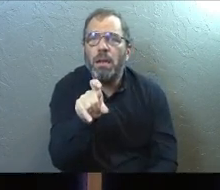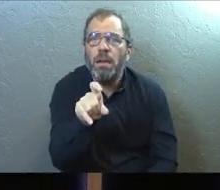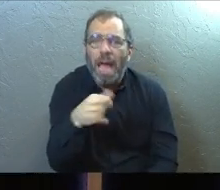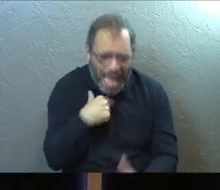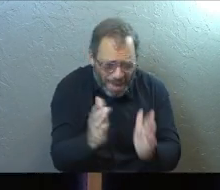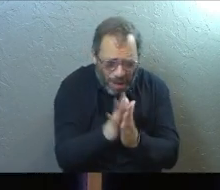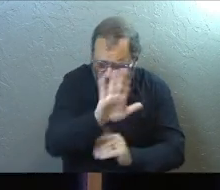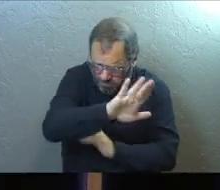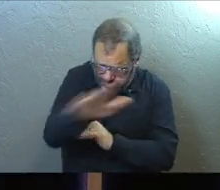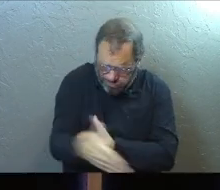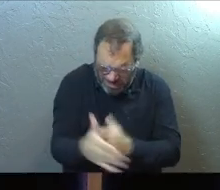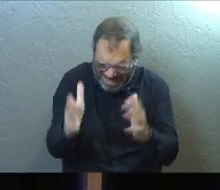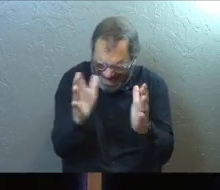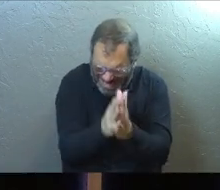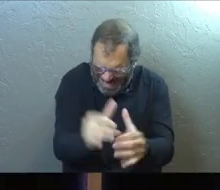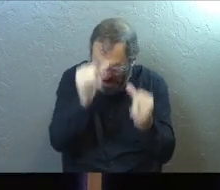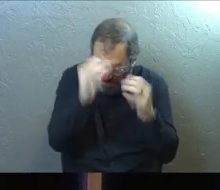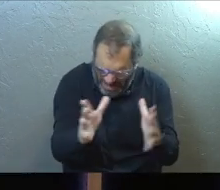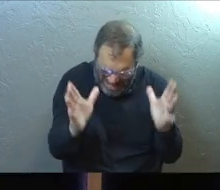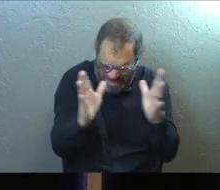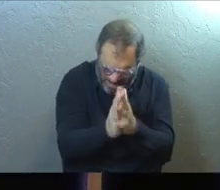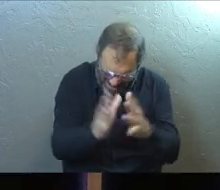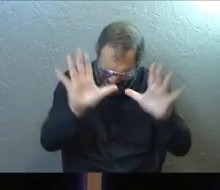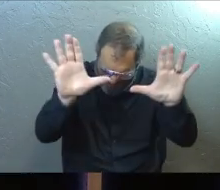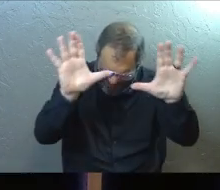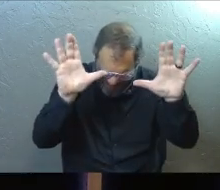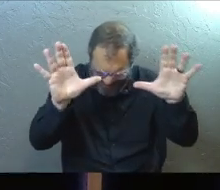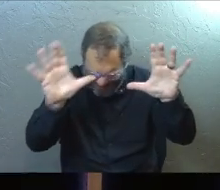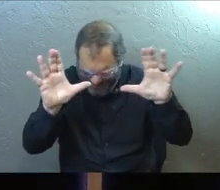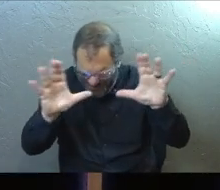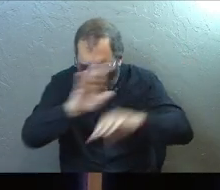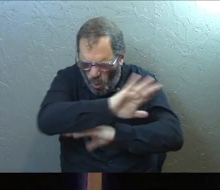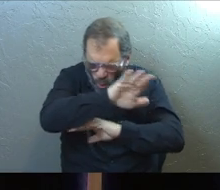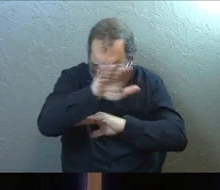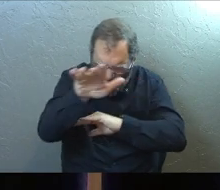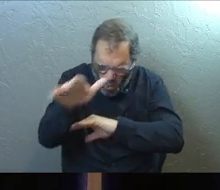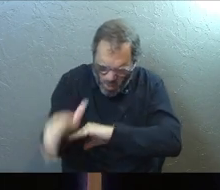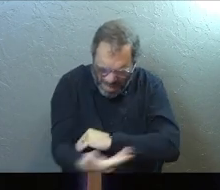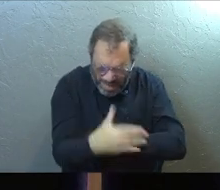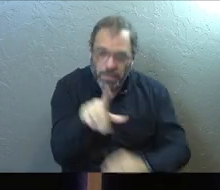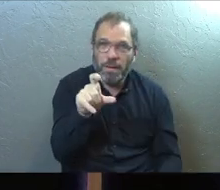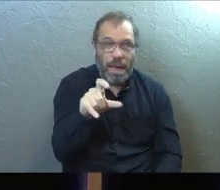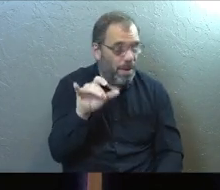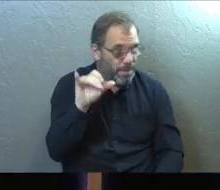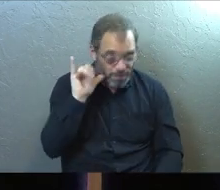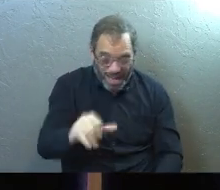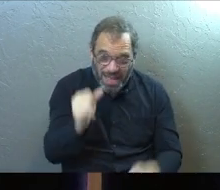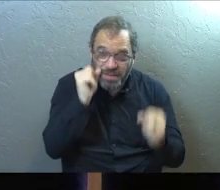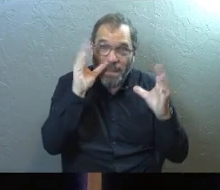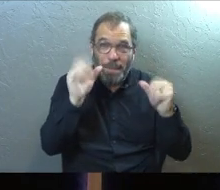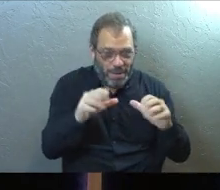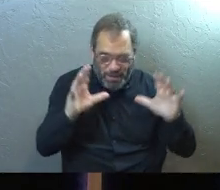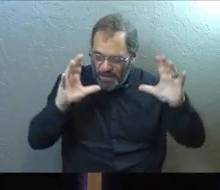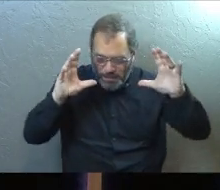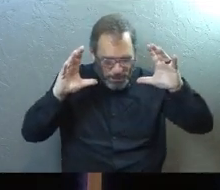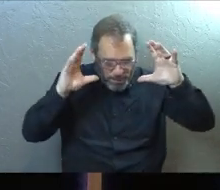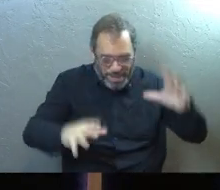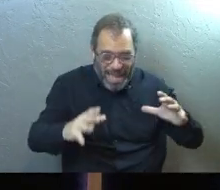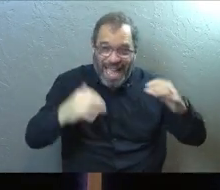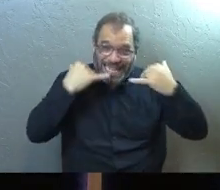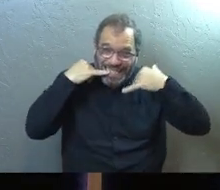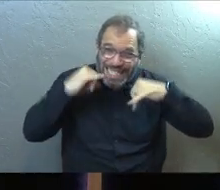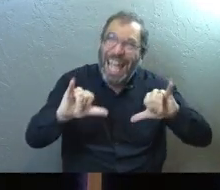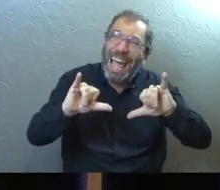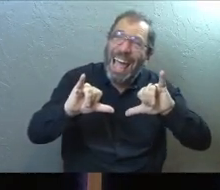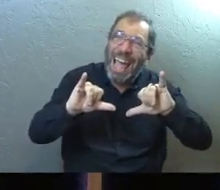He says, I'm praying all night long with my hands raised in worship to God all night long. I mean, that's amazing. And he's like, and I